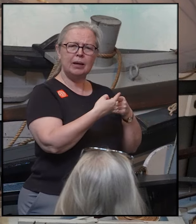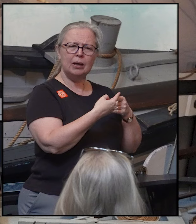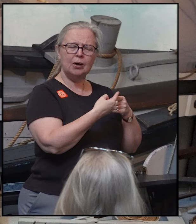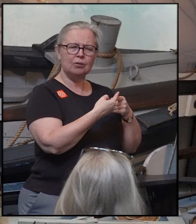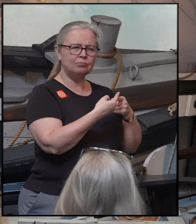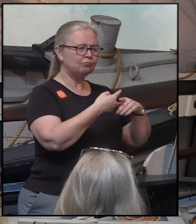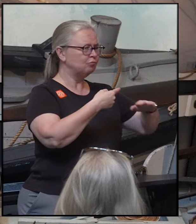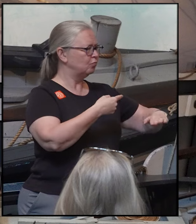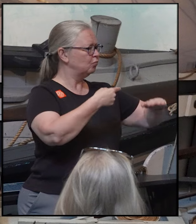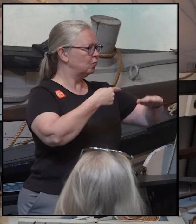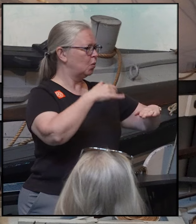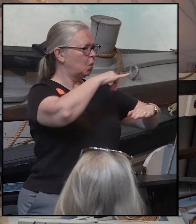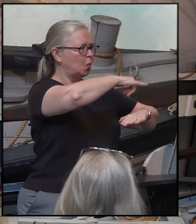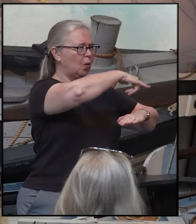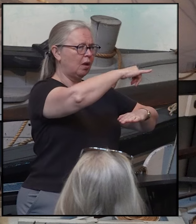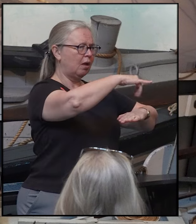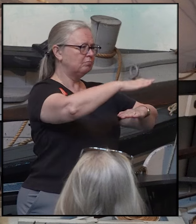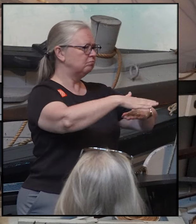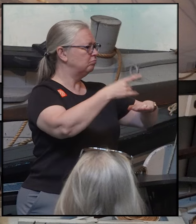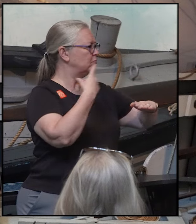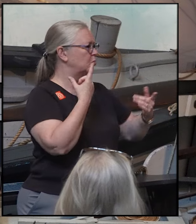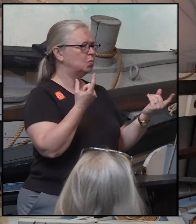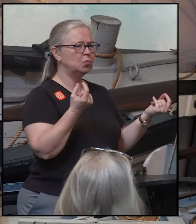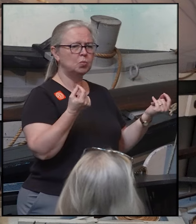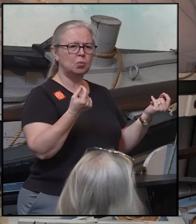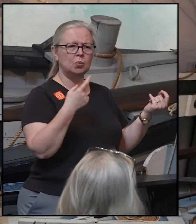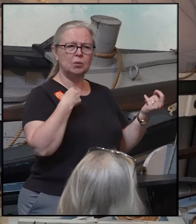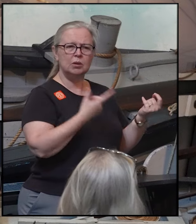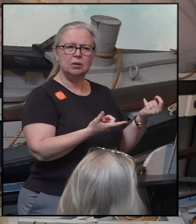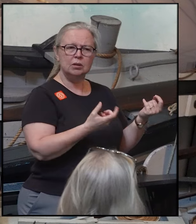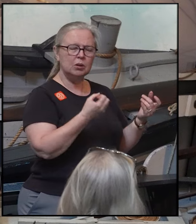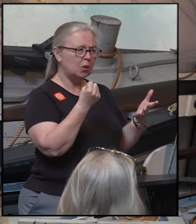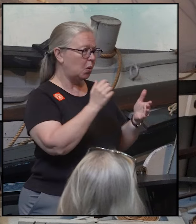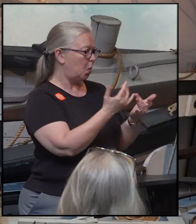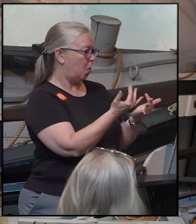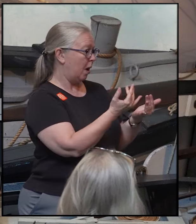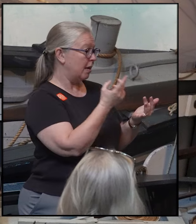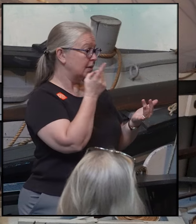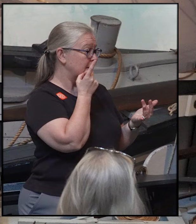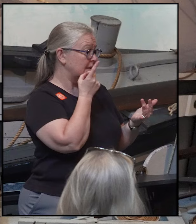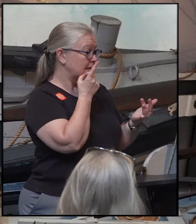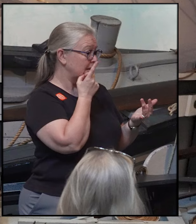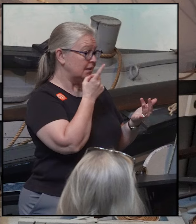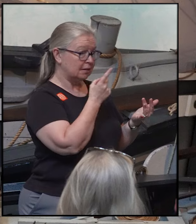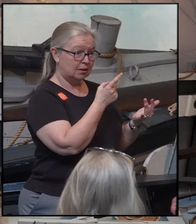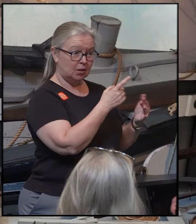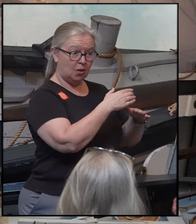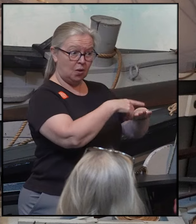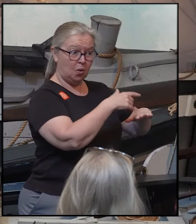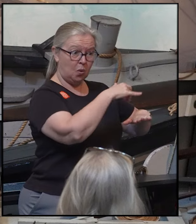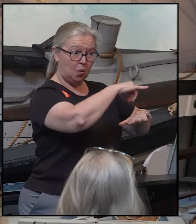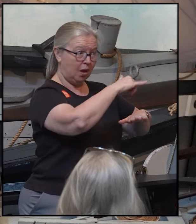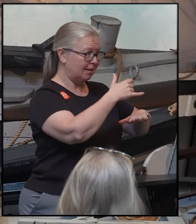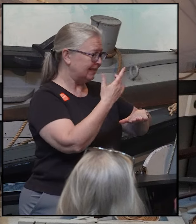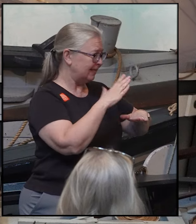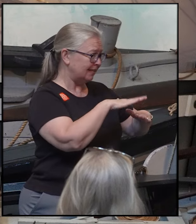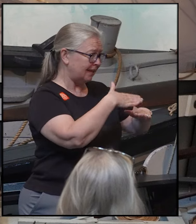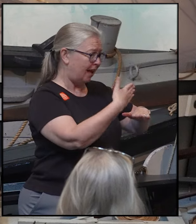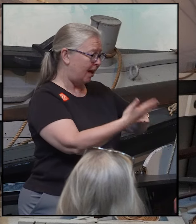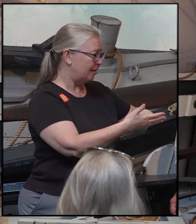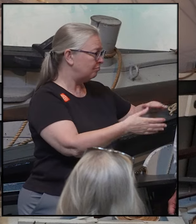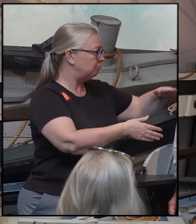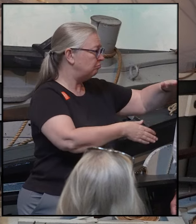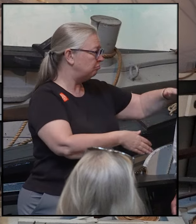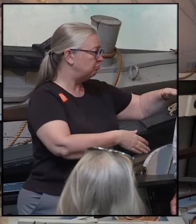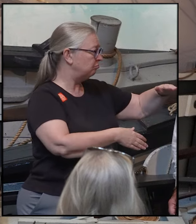drift whaling. Essentially, what you did is wait until a diseased or dead whale drifted in. And the